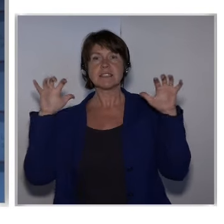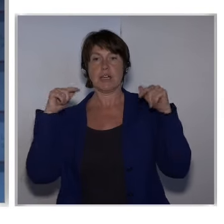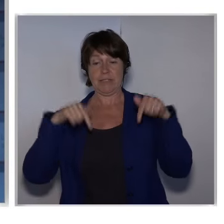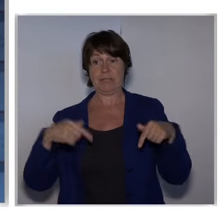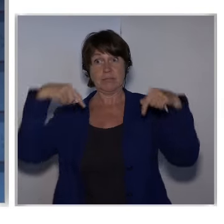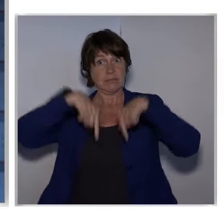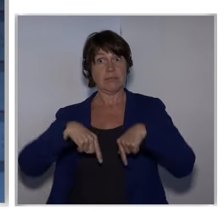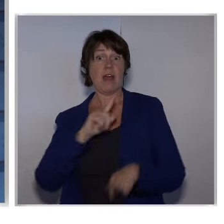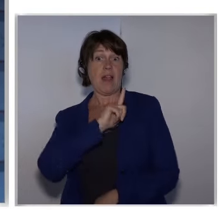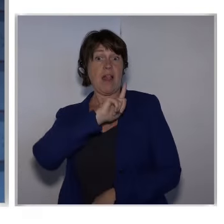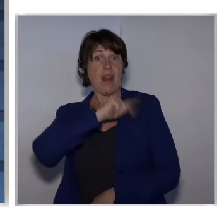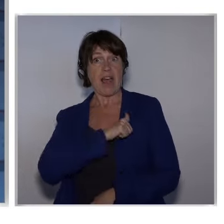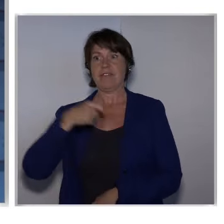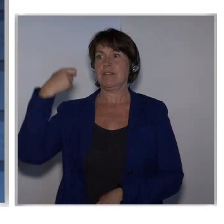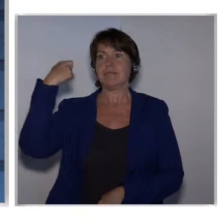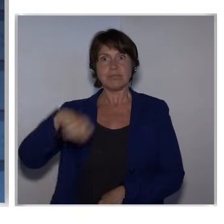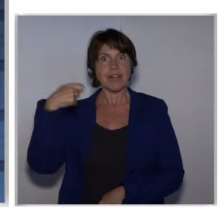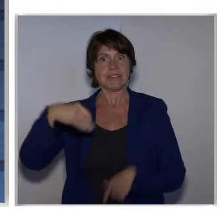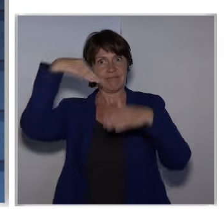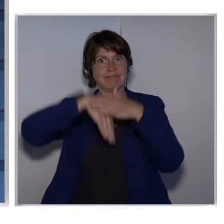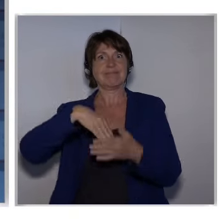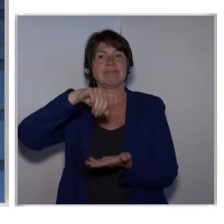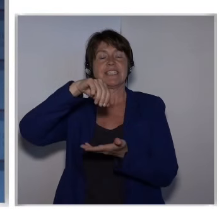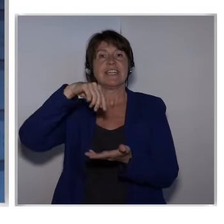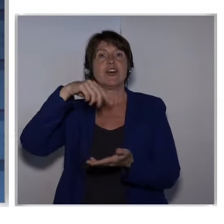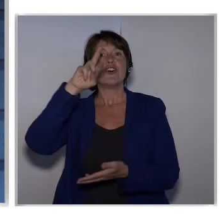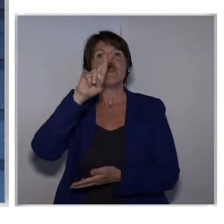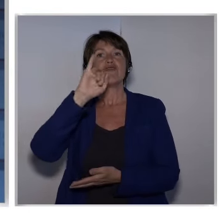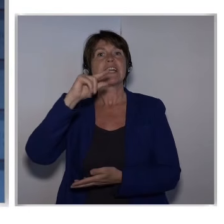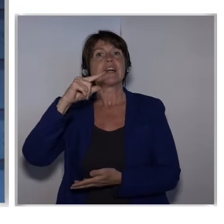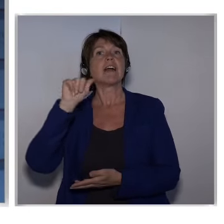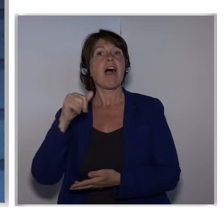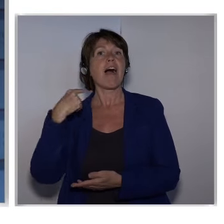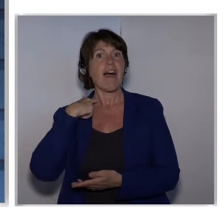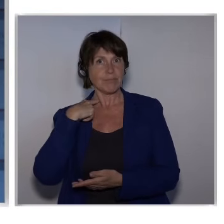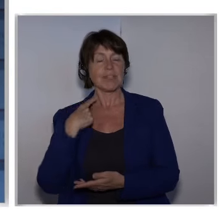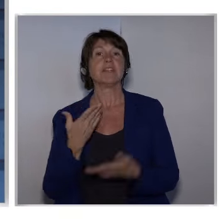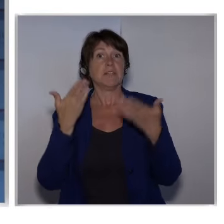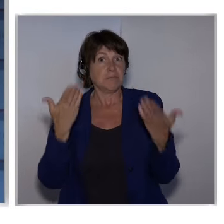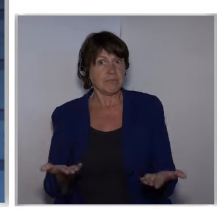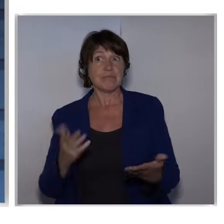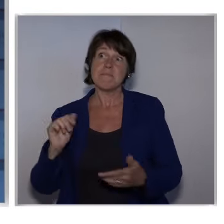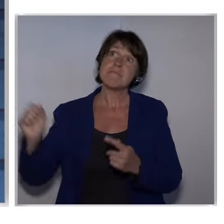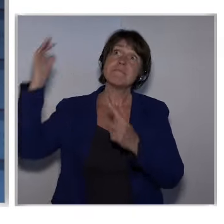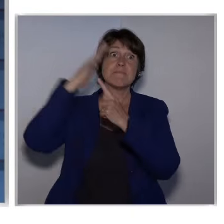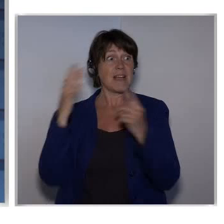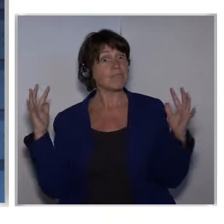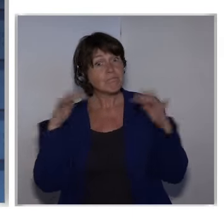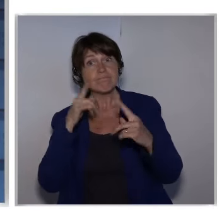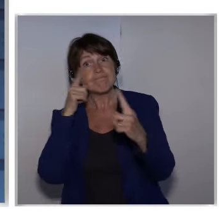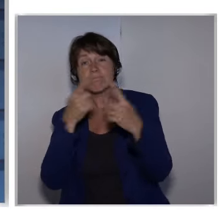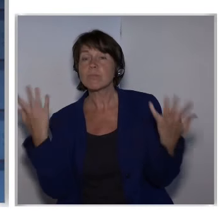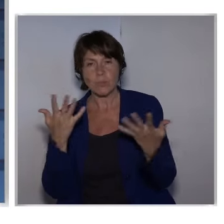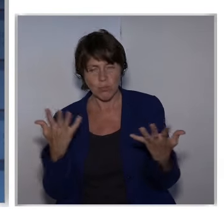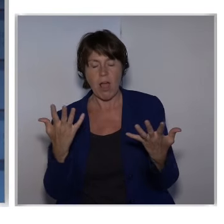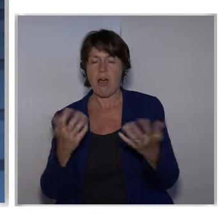Council of the EU and the European Commission. And the main purpose is to present and launch the